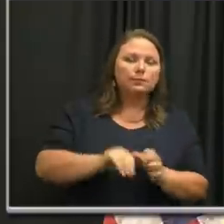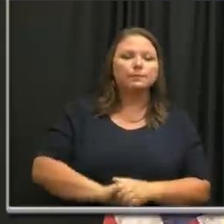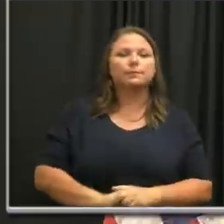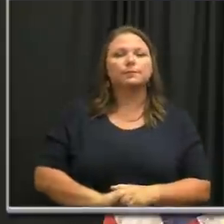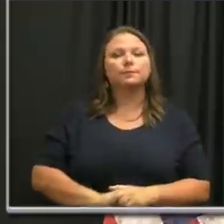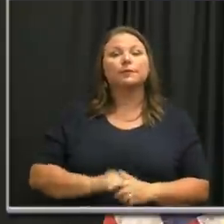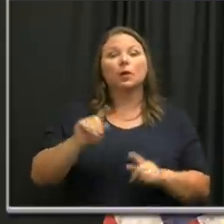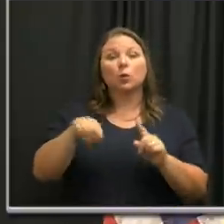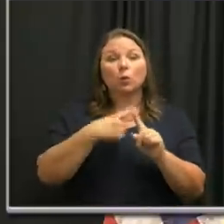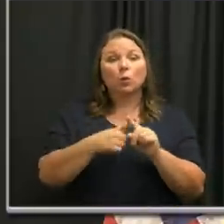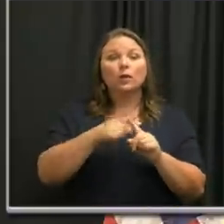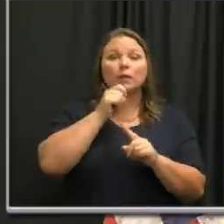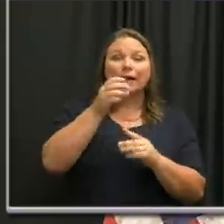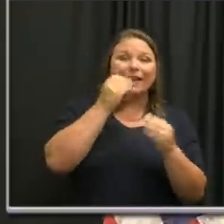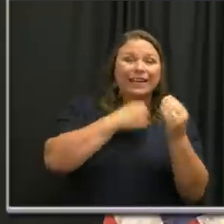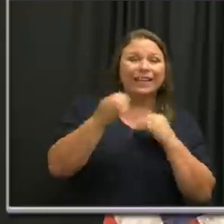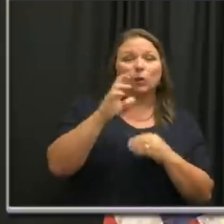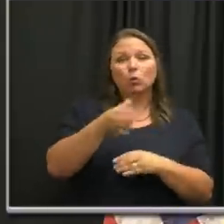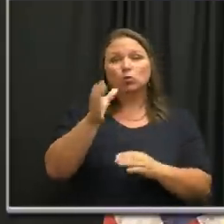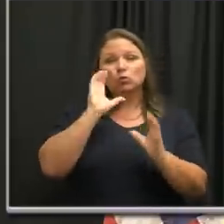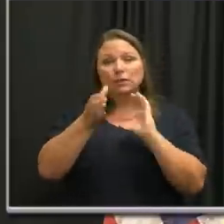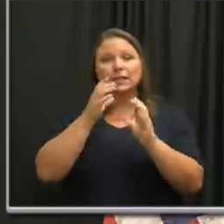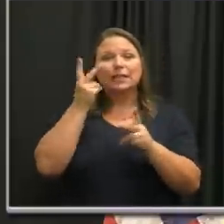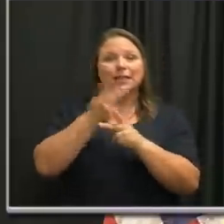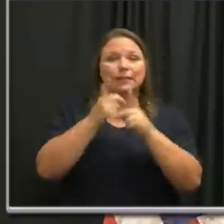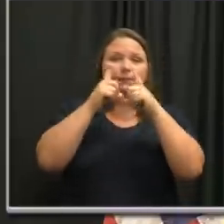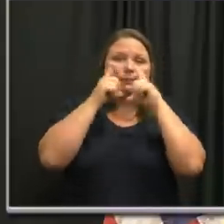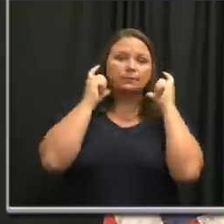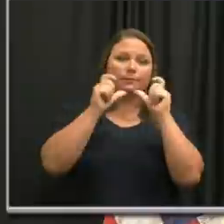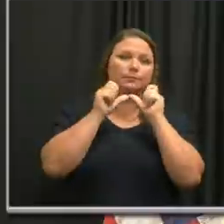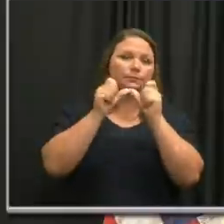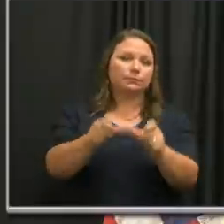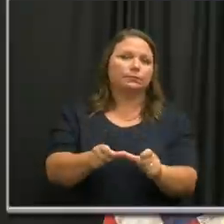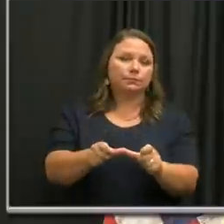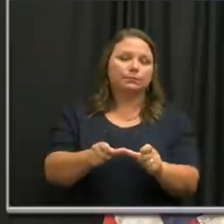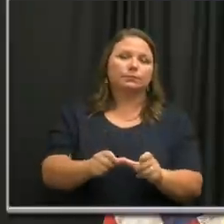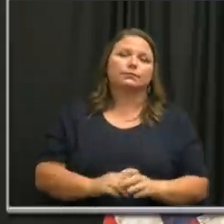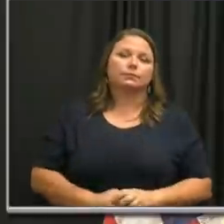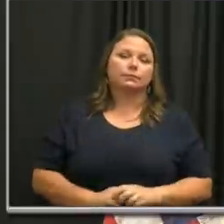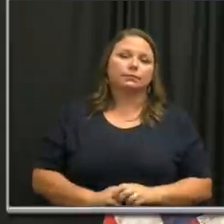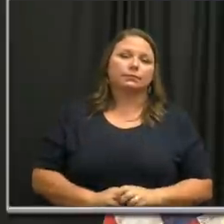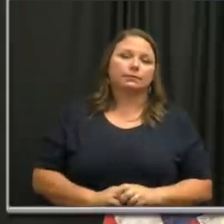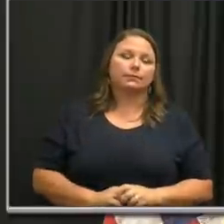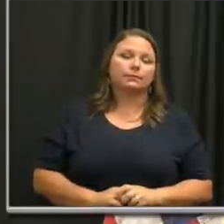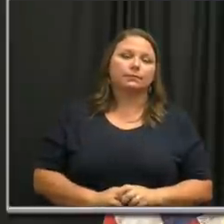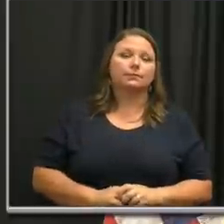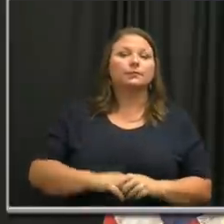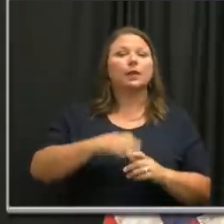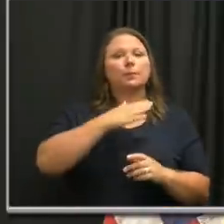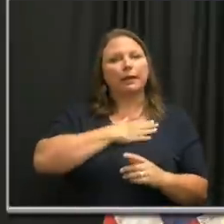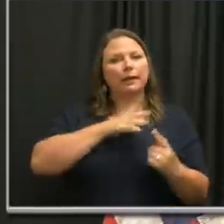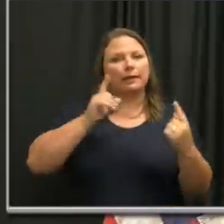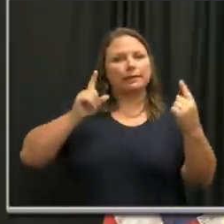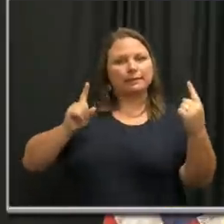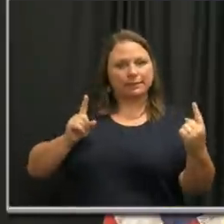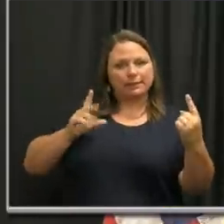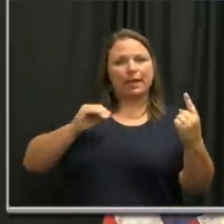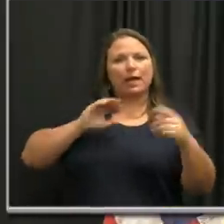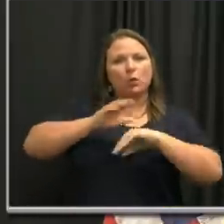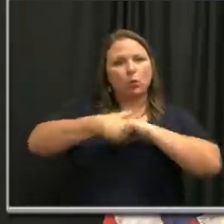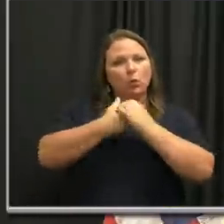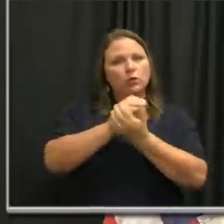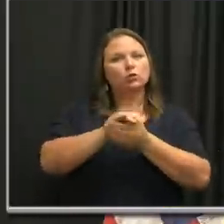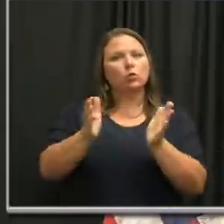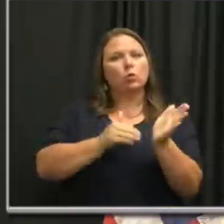And when you're not eating or drinking, keep your face covering on. And by all means, keep your distance and wash your hands